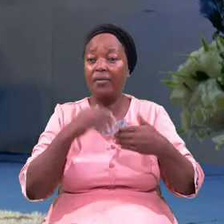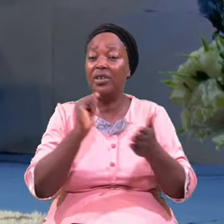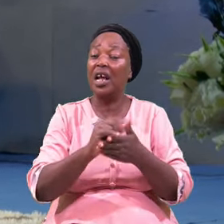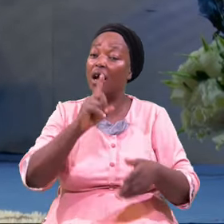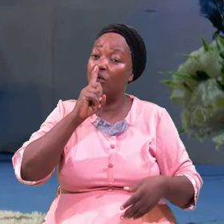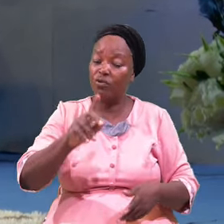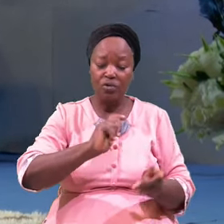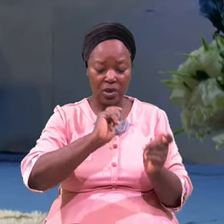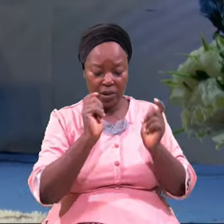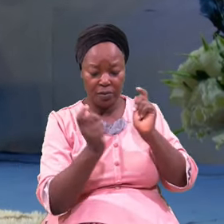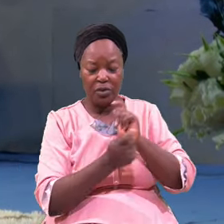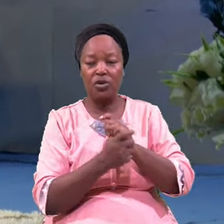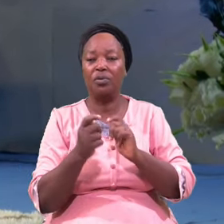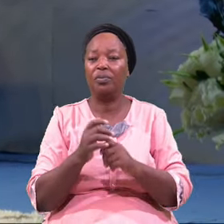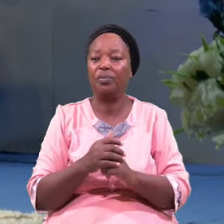Transformation